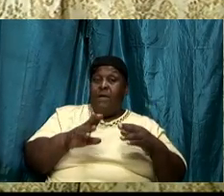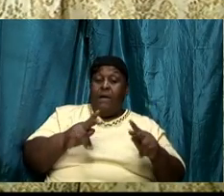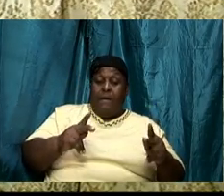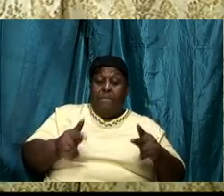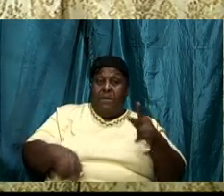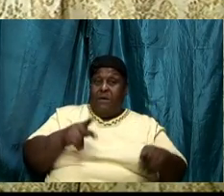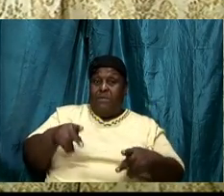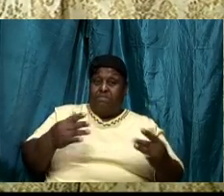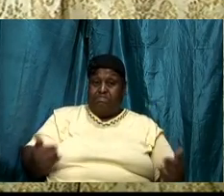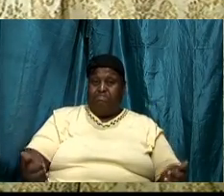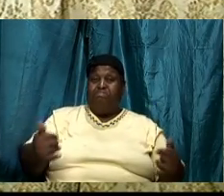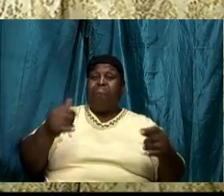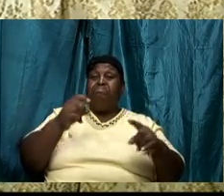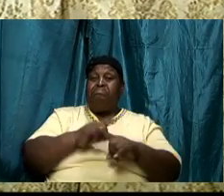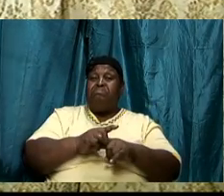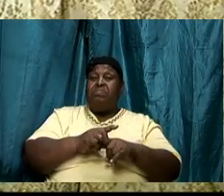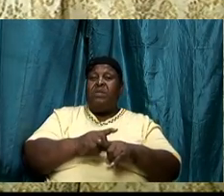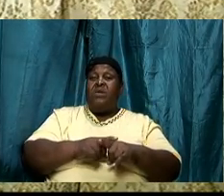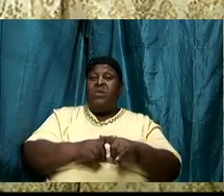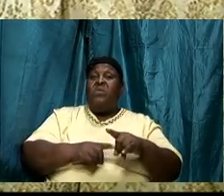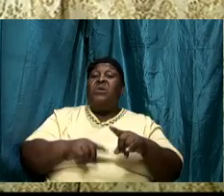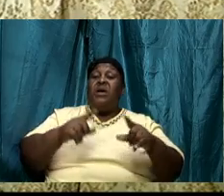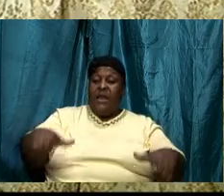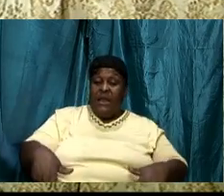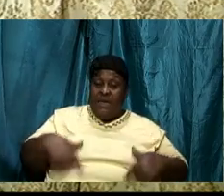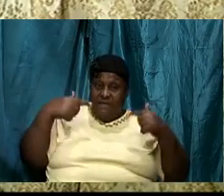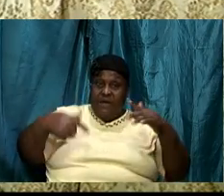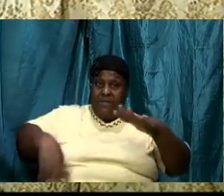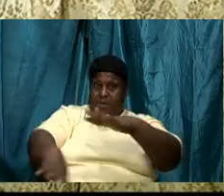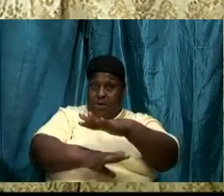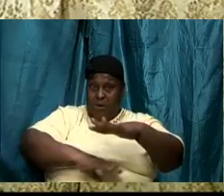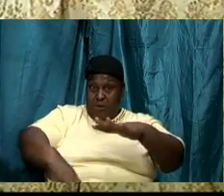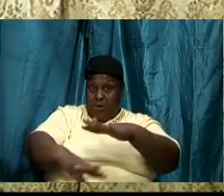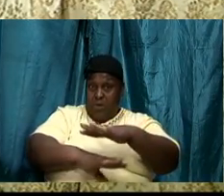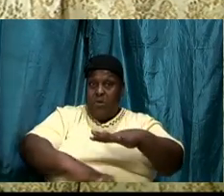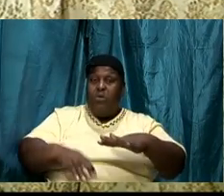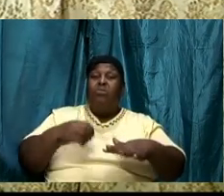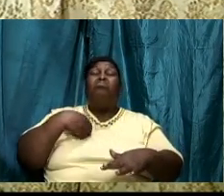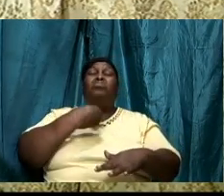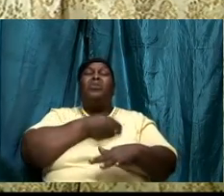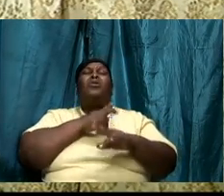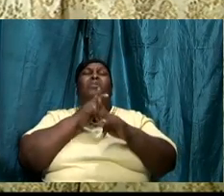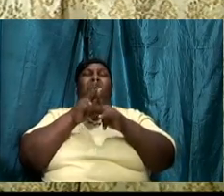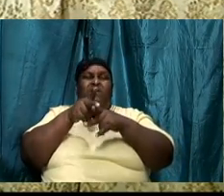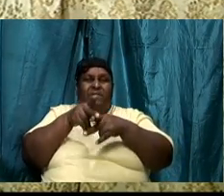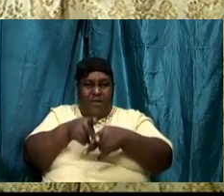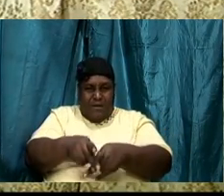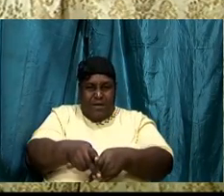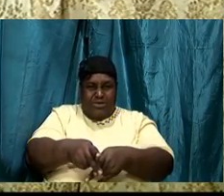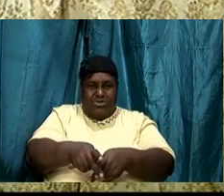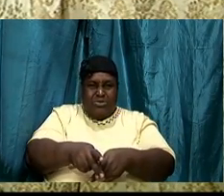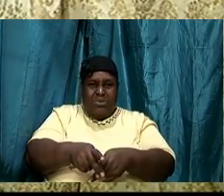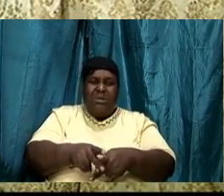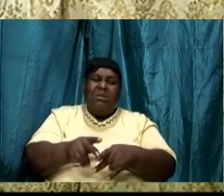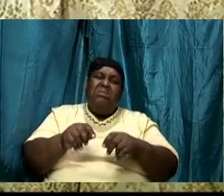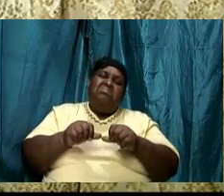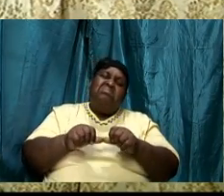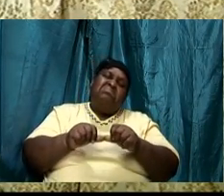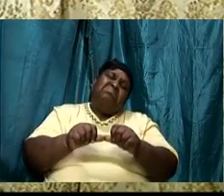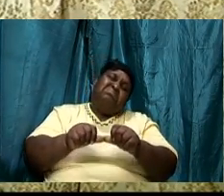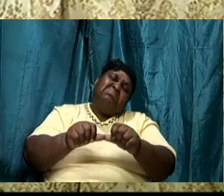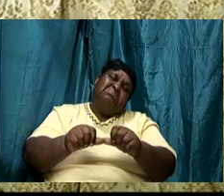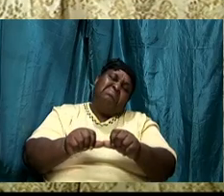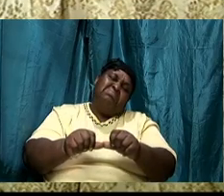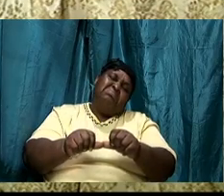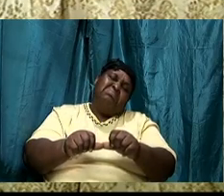lives We are living below our privileges. Yes? We are constantly on the run.